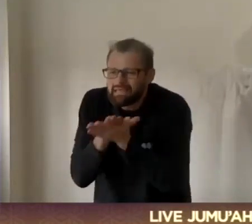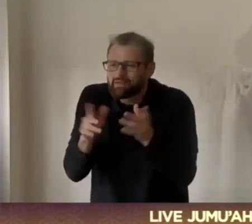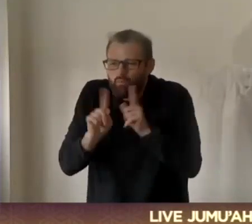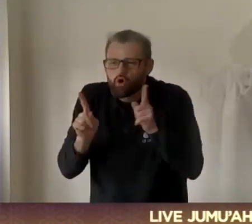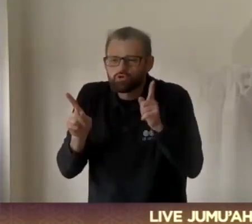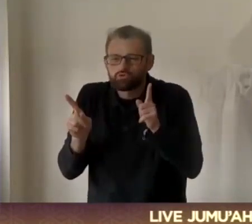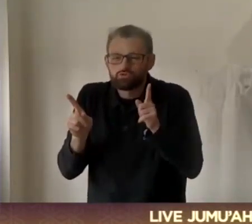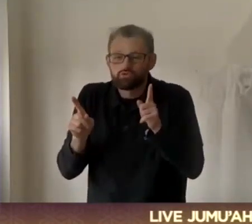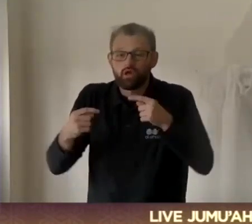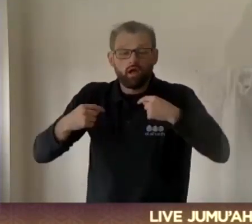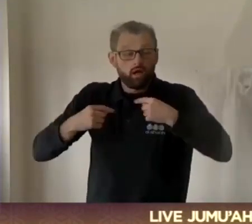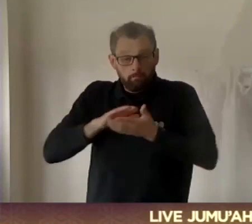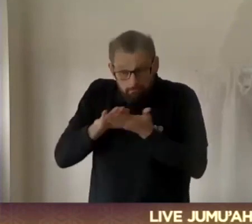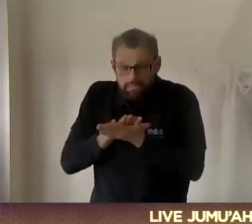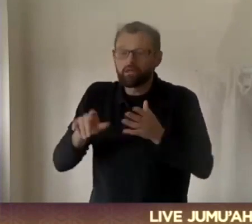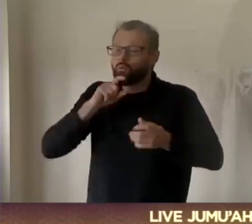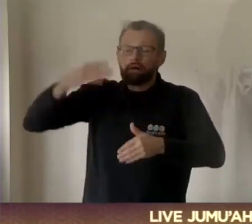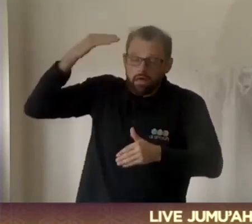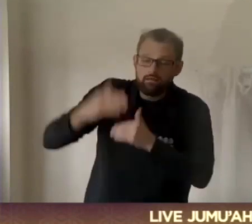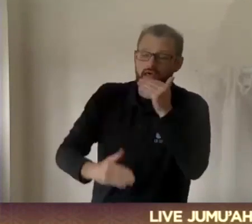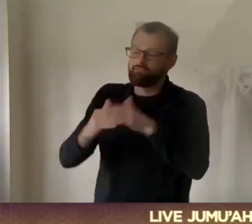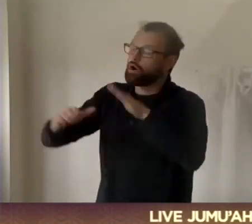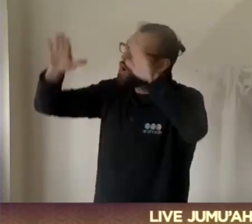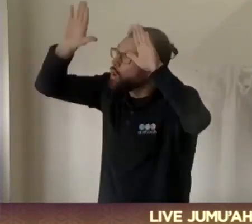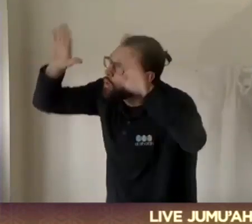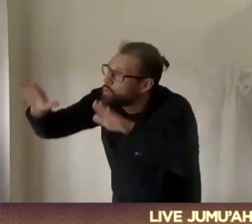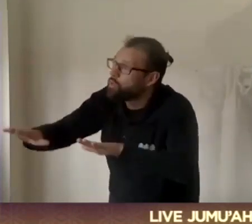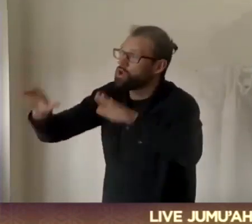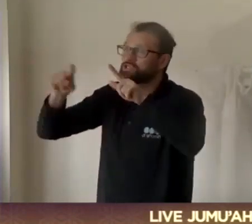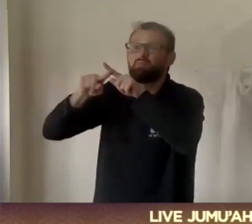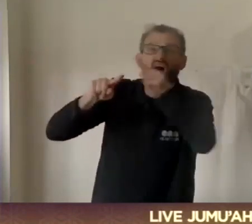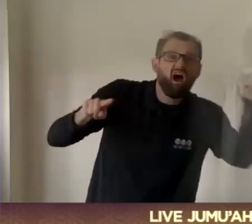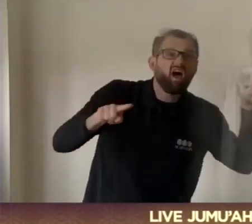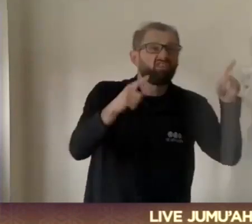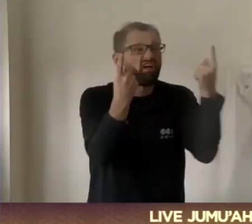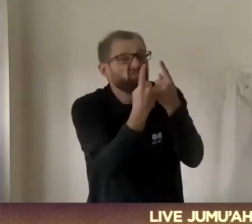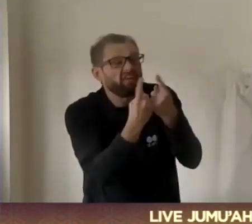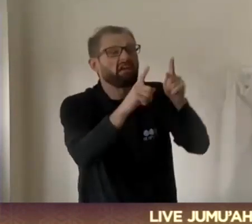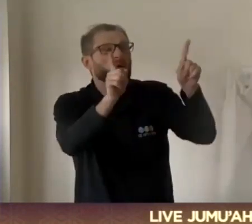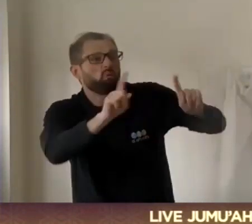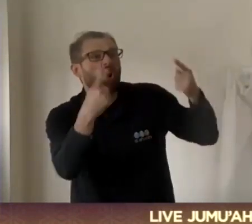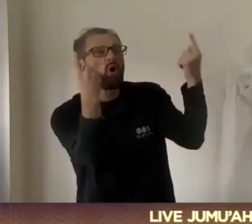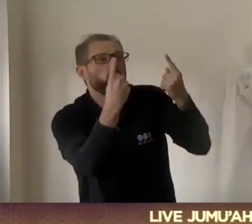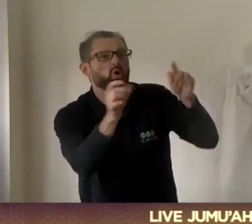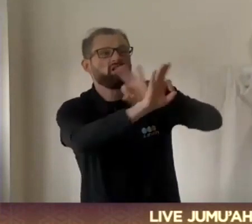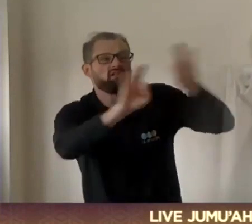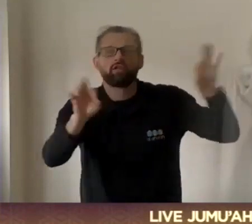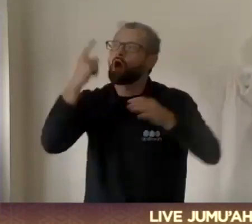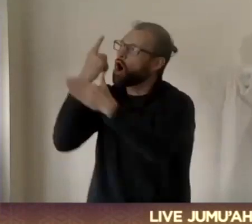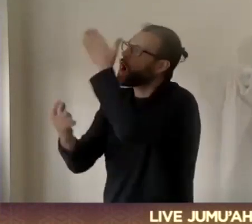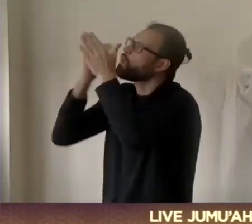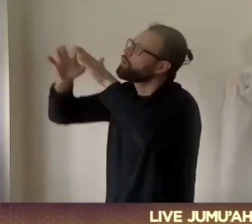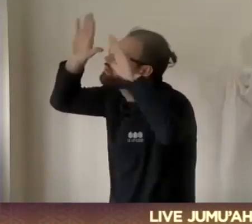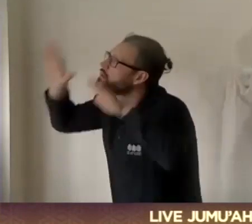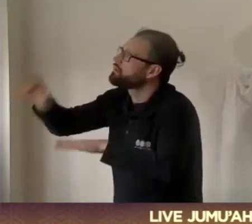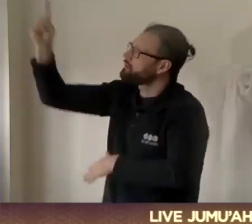render any act of worship to anyone or anything besides Allah. Similarly, when we say, Muhammadun